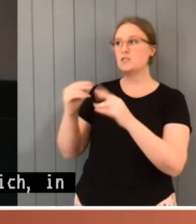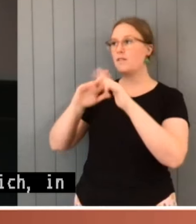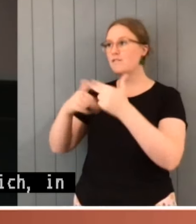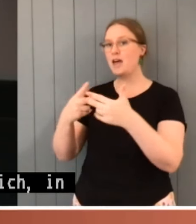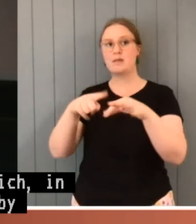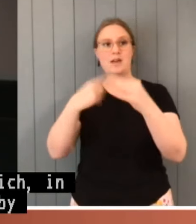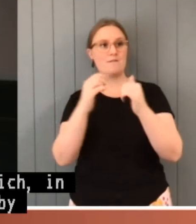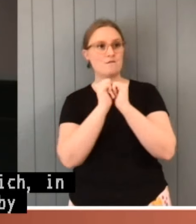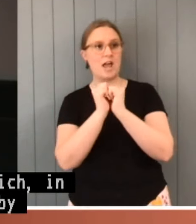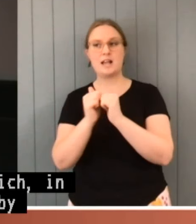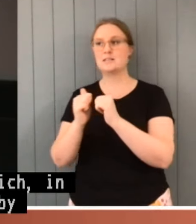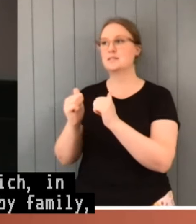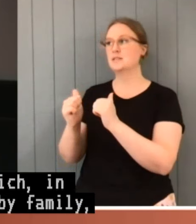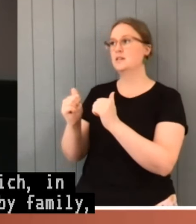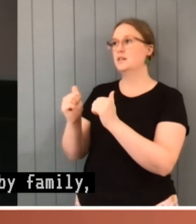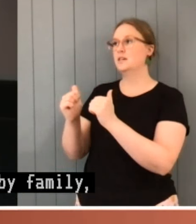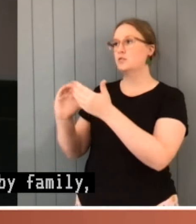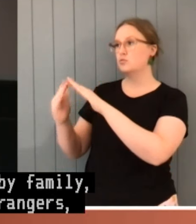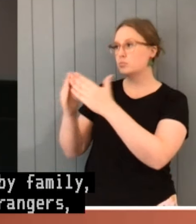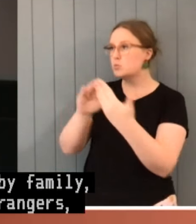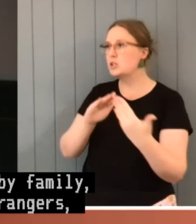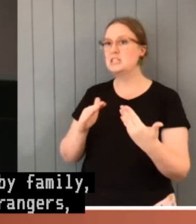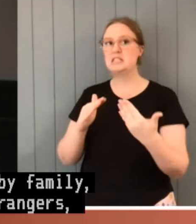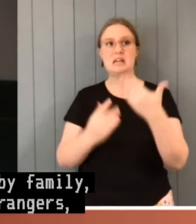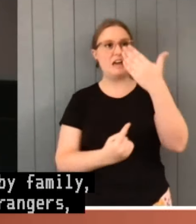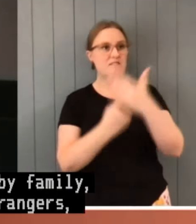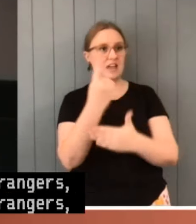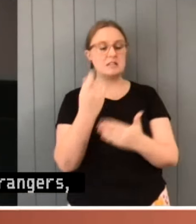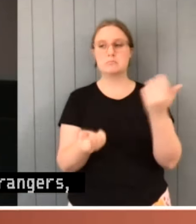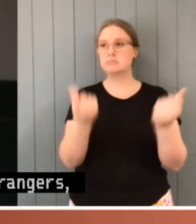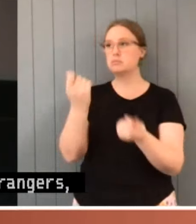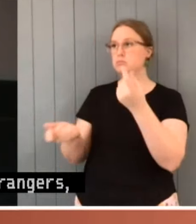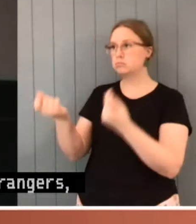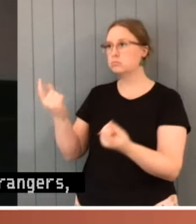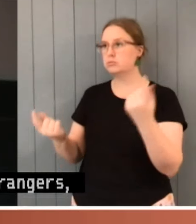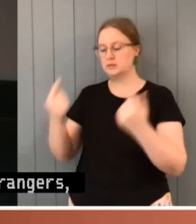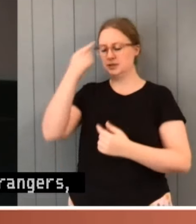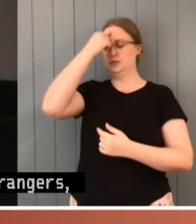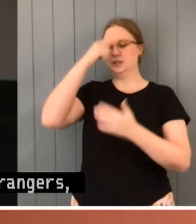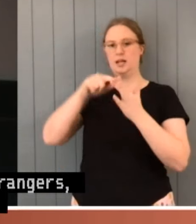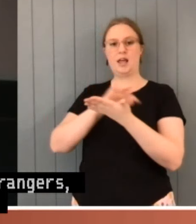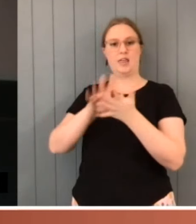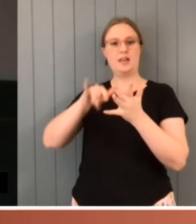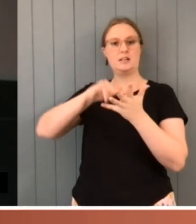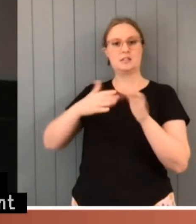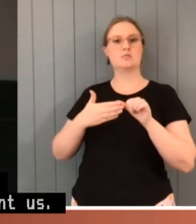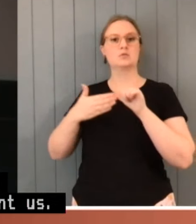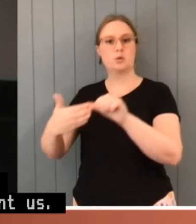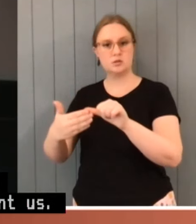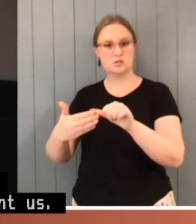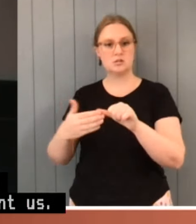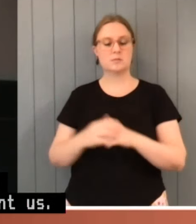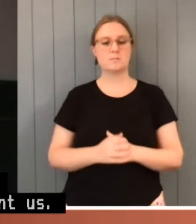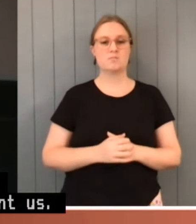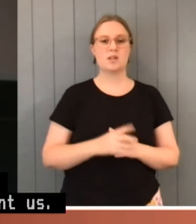and by events and circumstances which confront us. The great Jewish theologian Martin Buber wrote, we practice